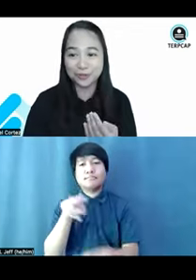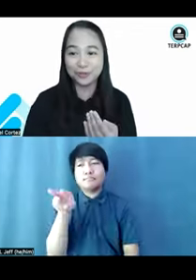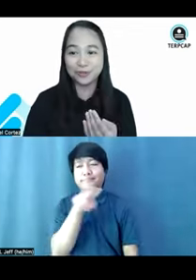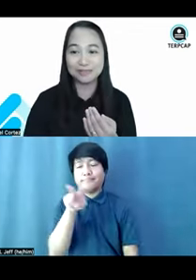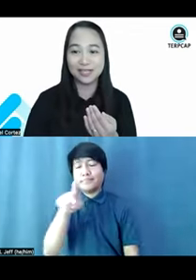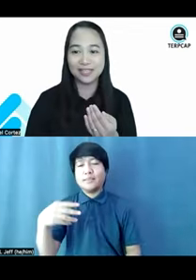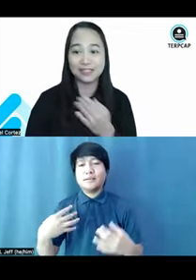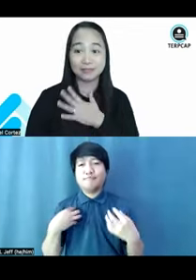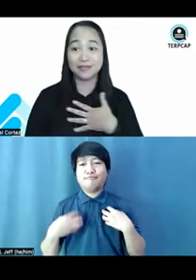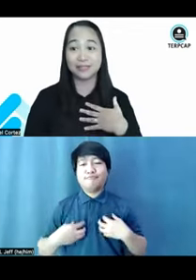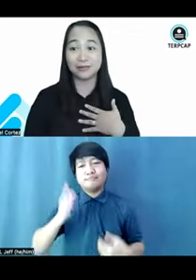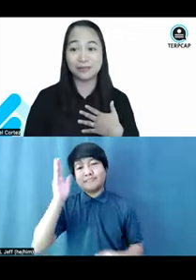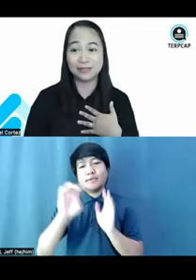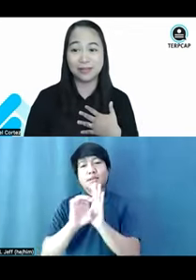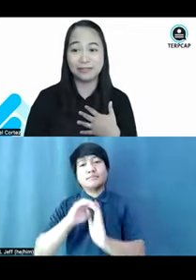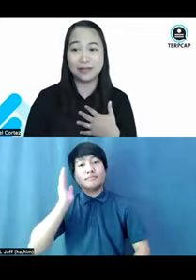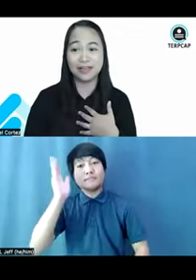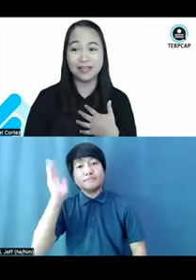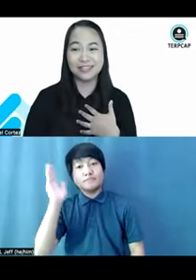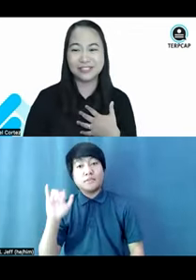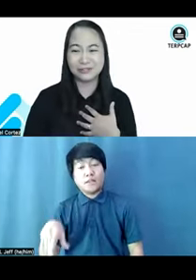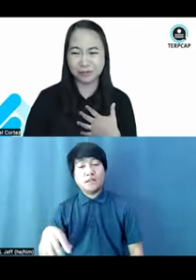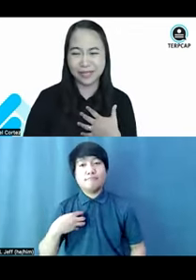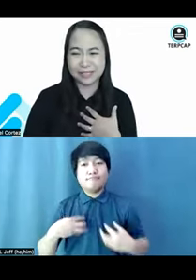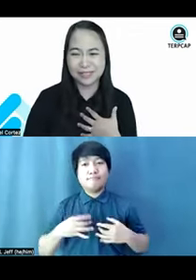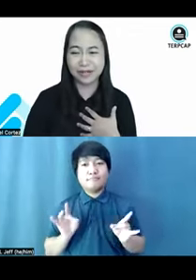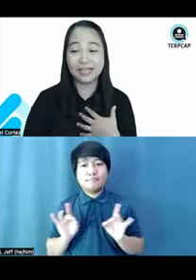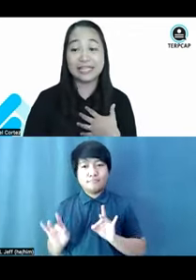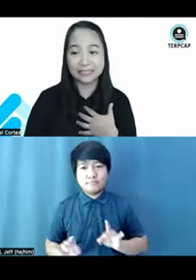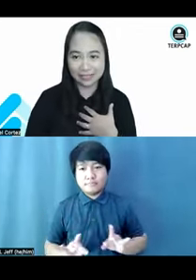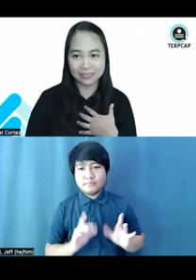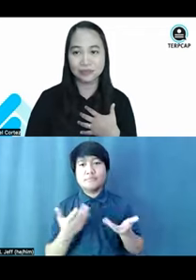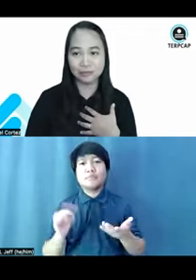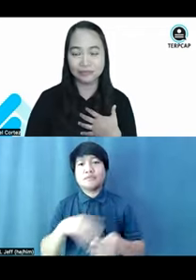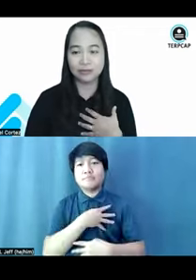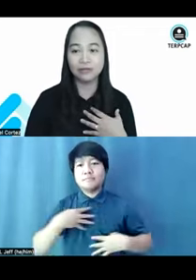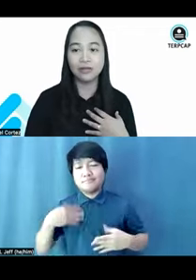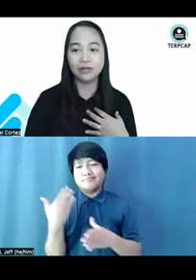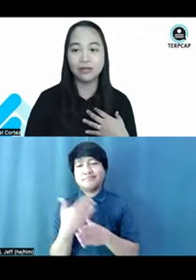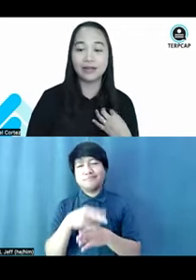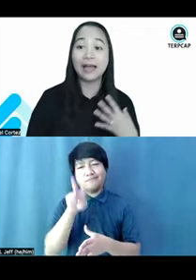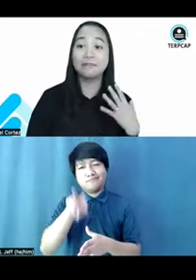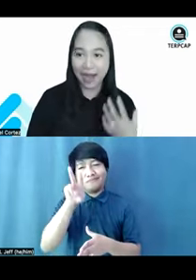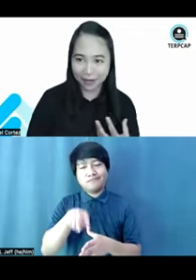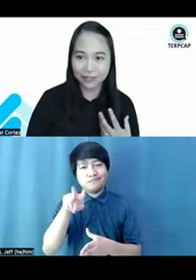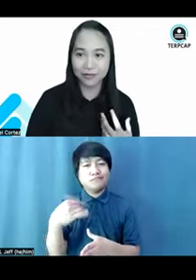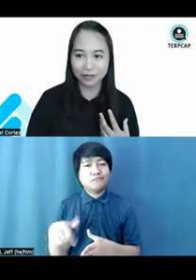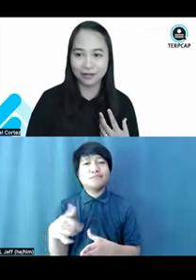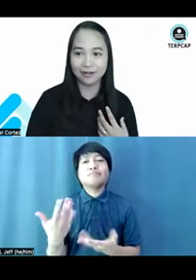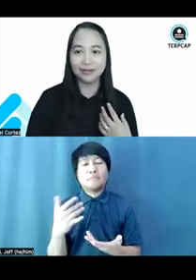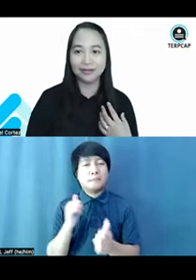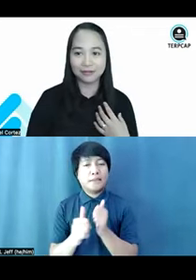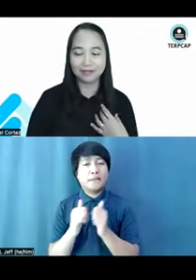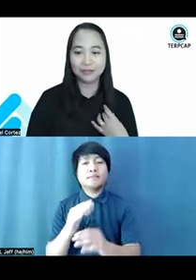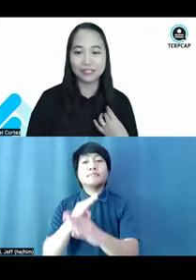on you who is speaking, sometimes the clothes can become a disturbance or a hindrance also or a barrier,